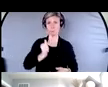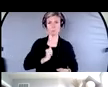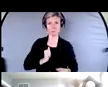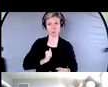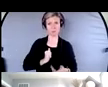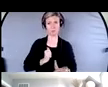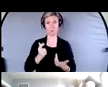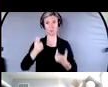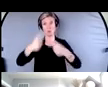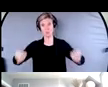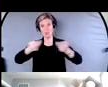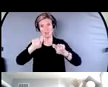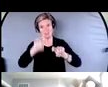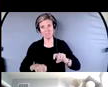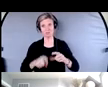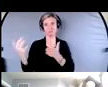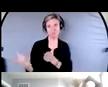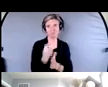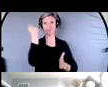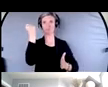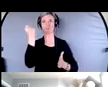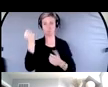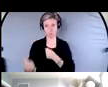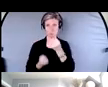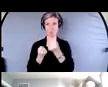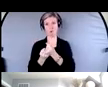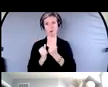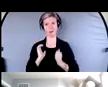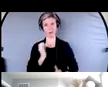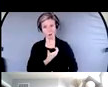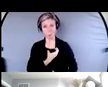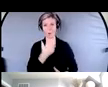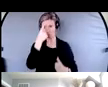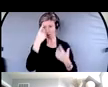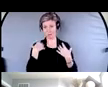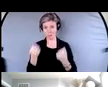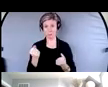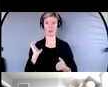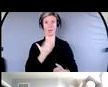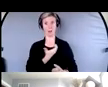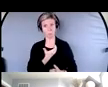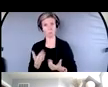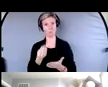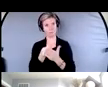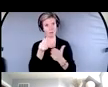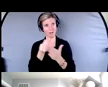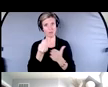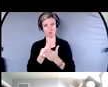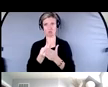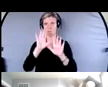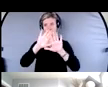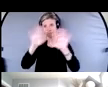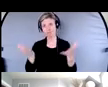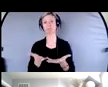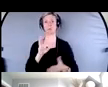being, in our mental health well being to find out what services are there, just even scope it out. So we know who we could reach out to